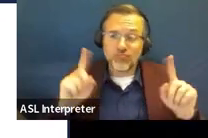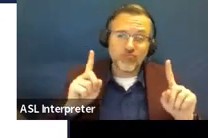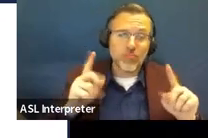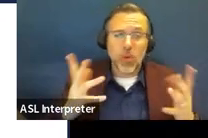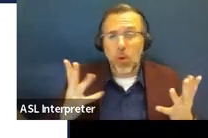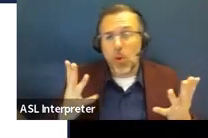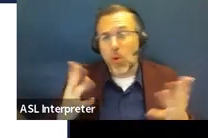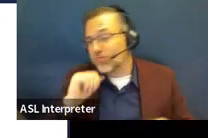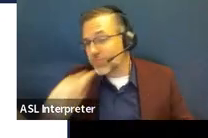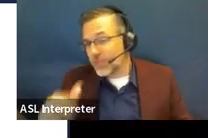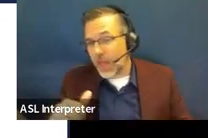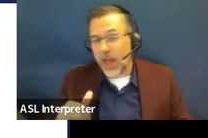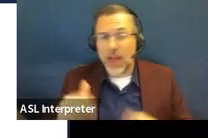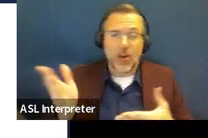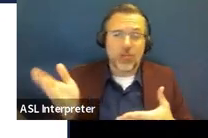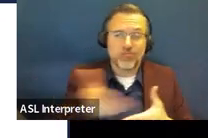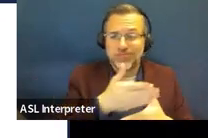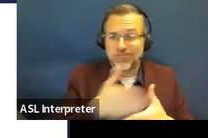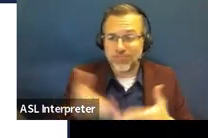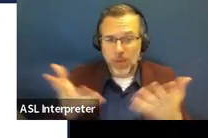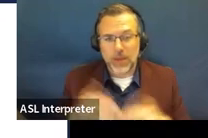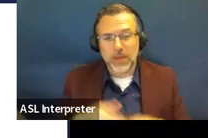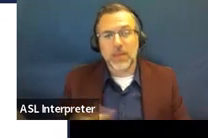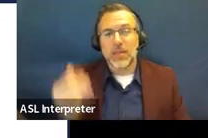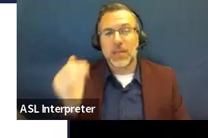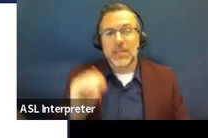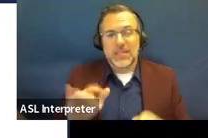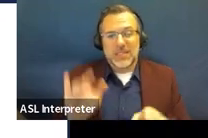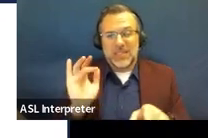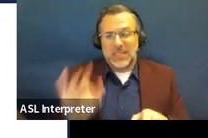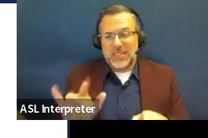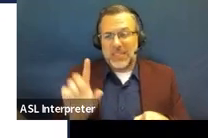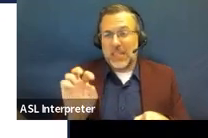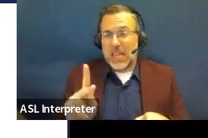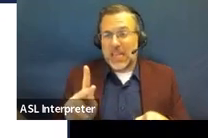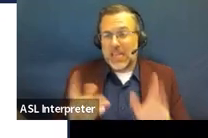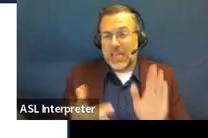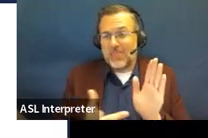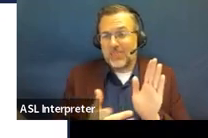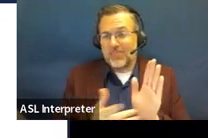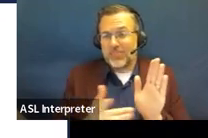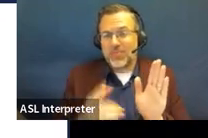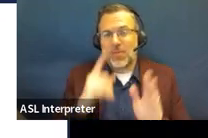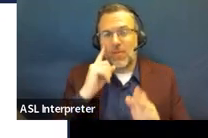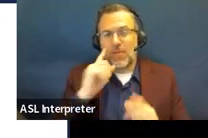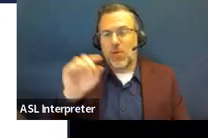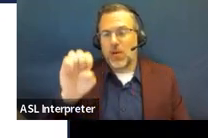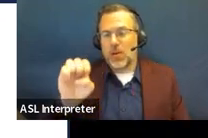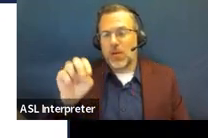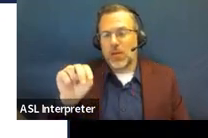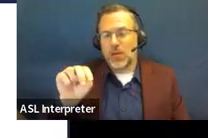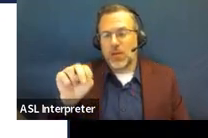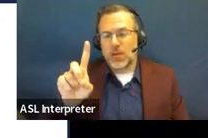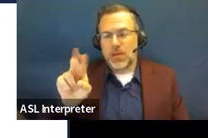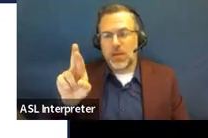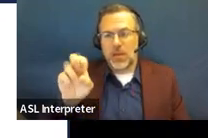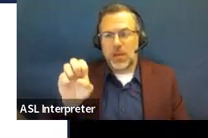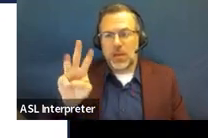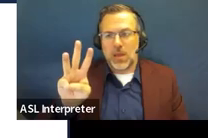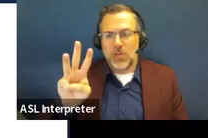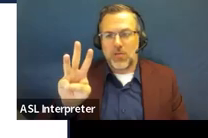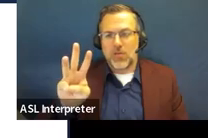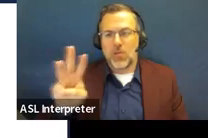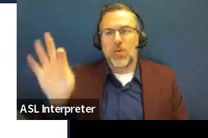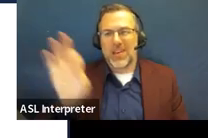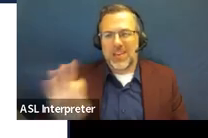linked the case for NUF, because also revising the IEP as appropriate to address any lack of